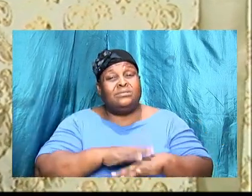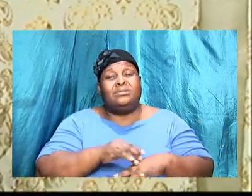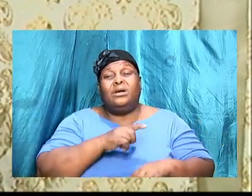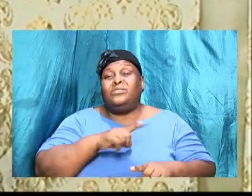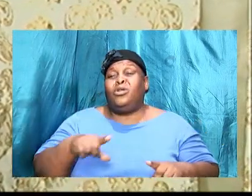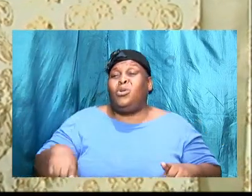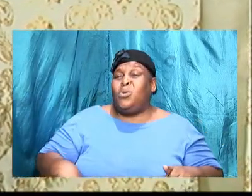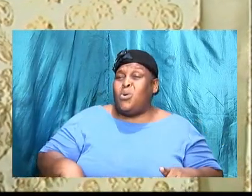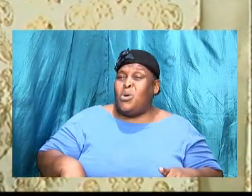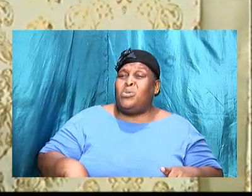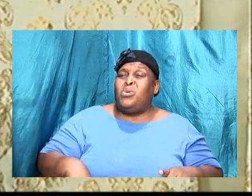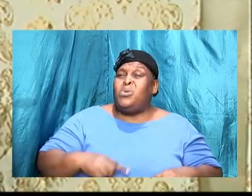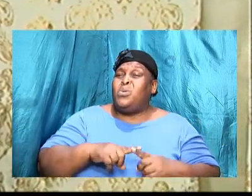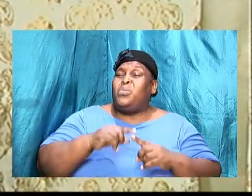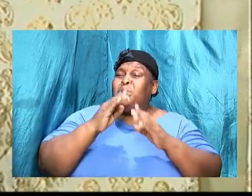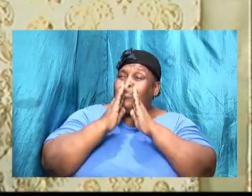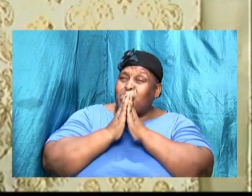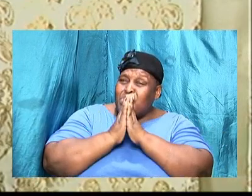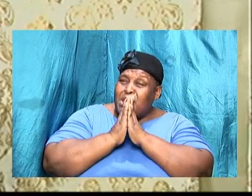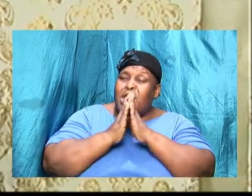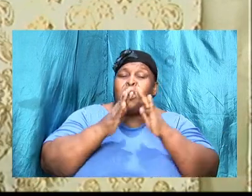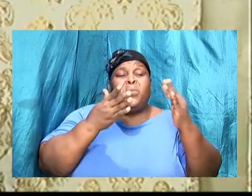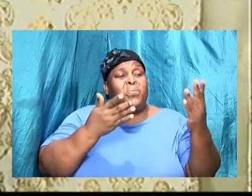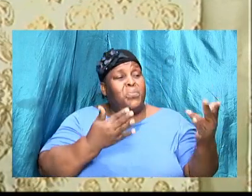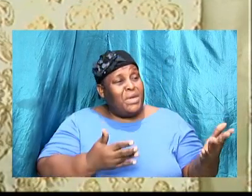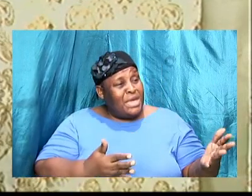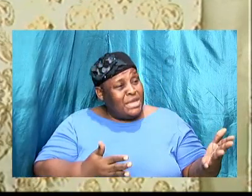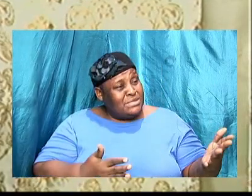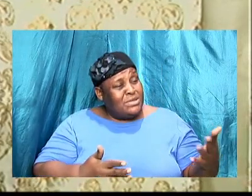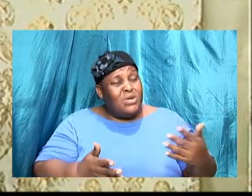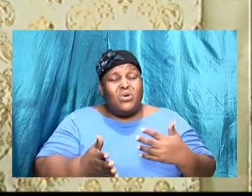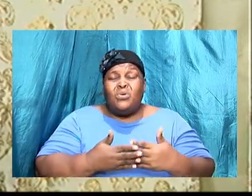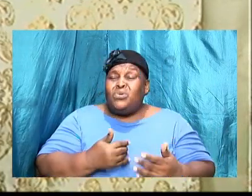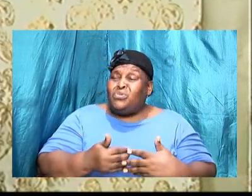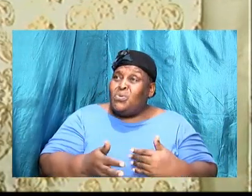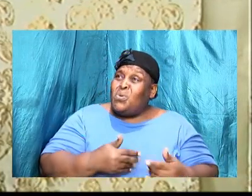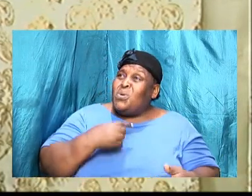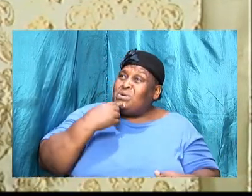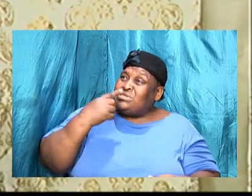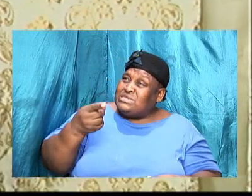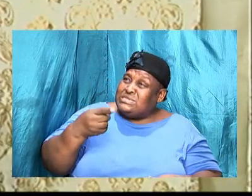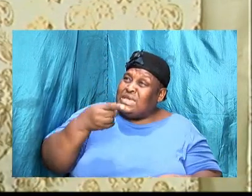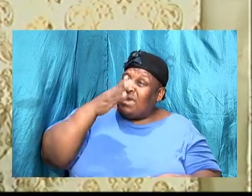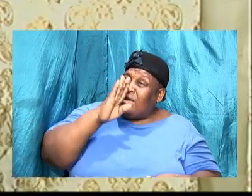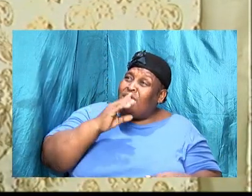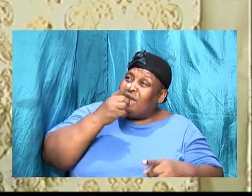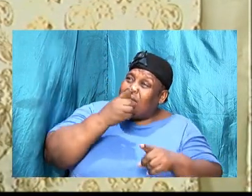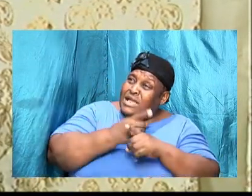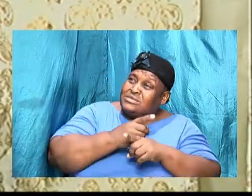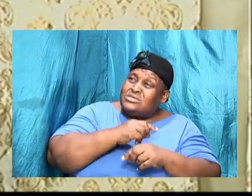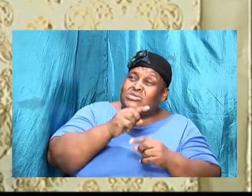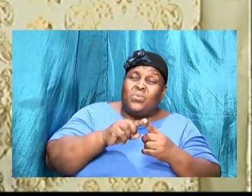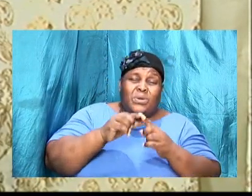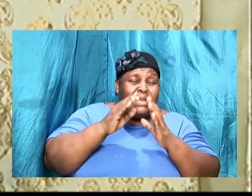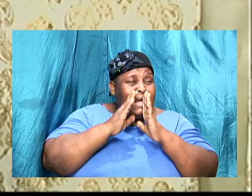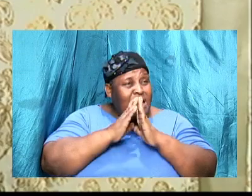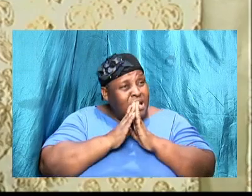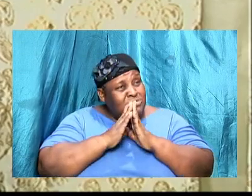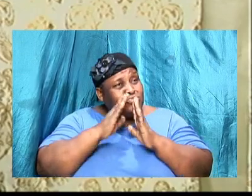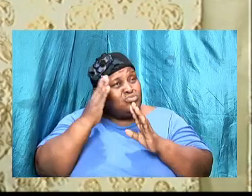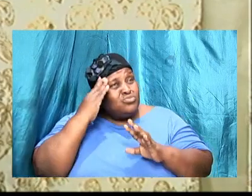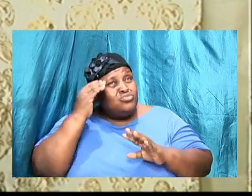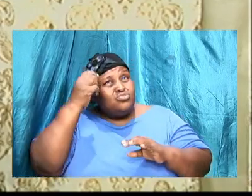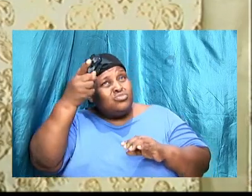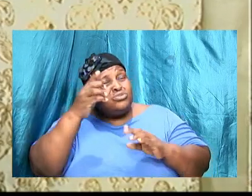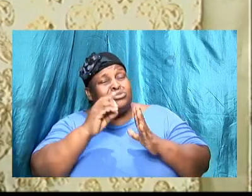we must wait on the Lord. Though we mention that God will answer when we ask to know His will,